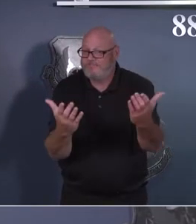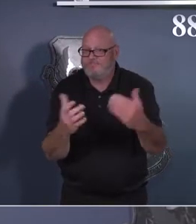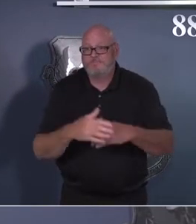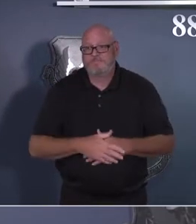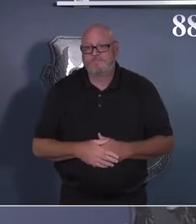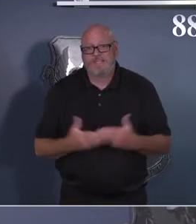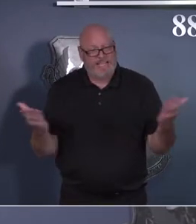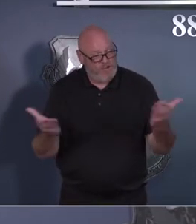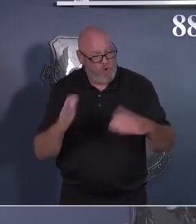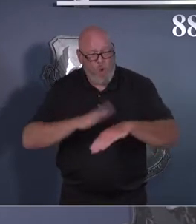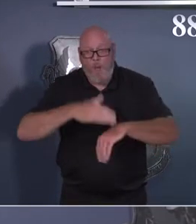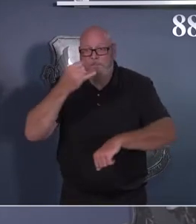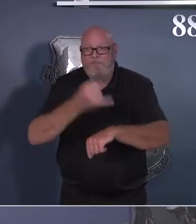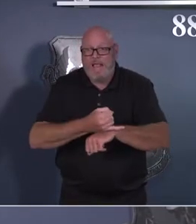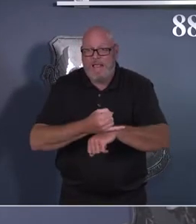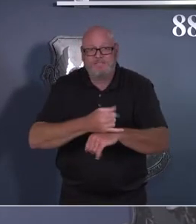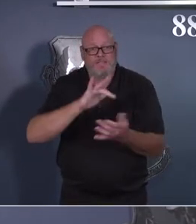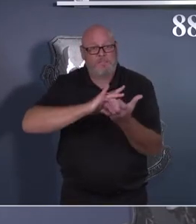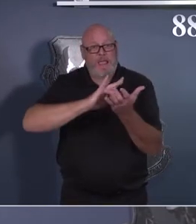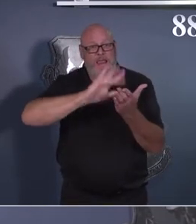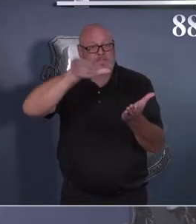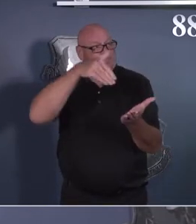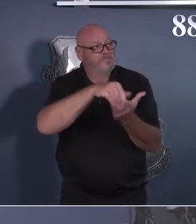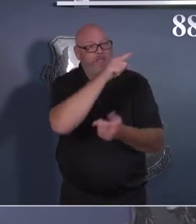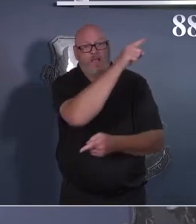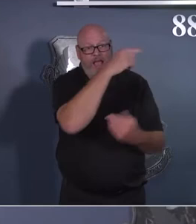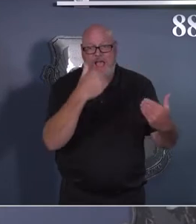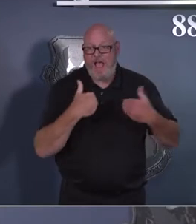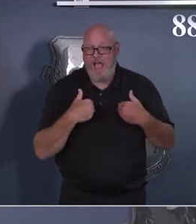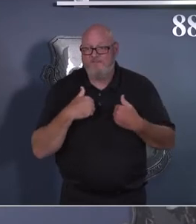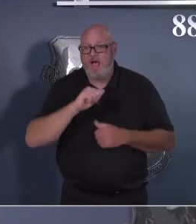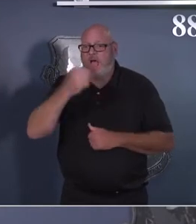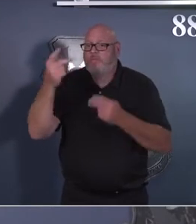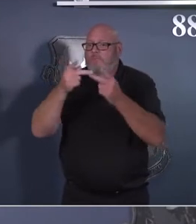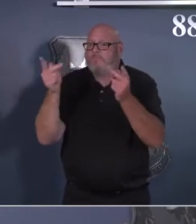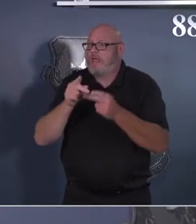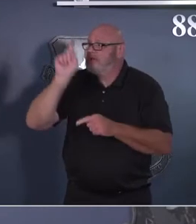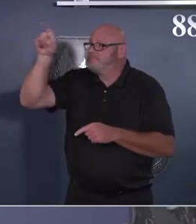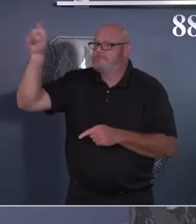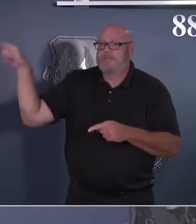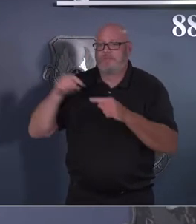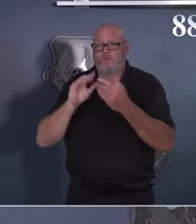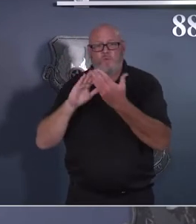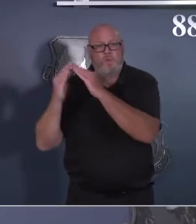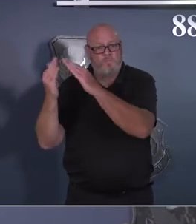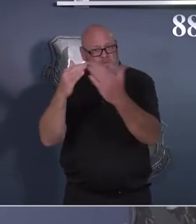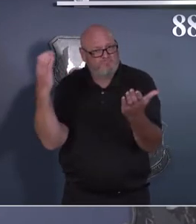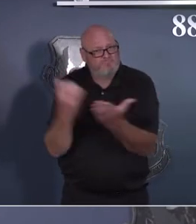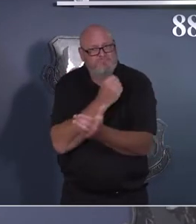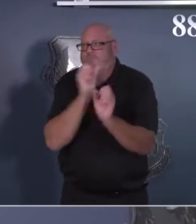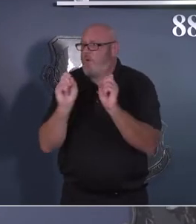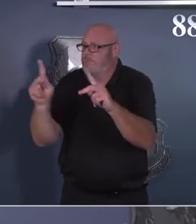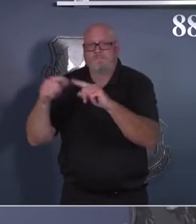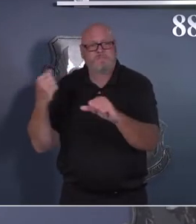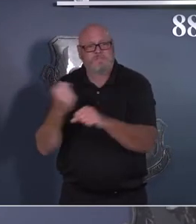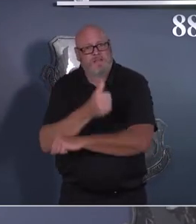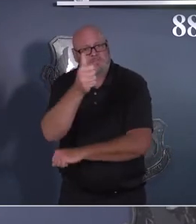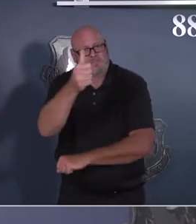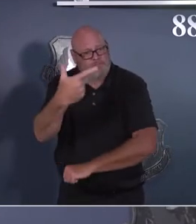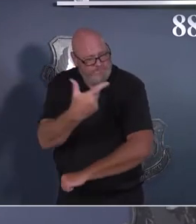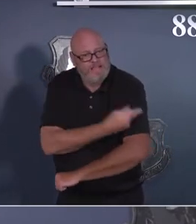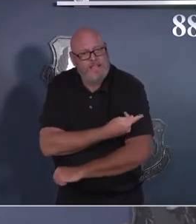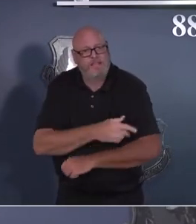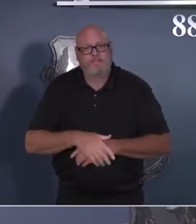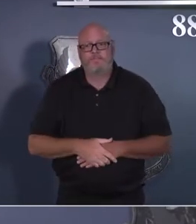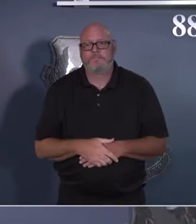available in the local community. The vaccination age has dropped from, you know, that 16-year-old to now that 12-year